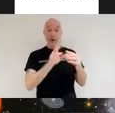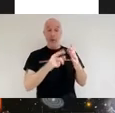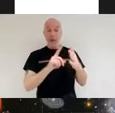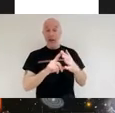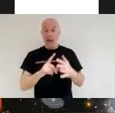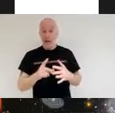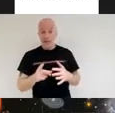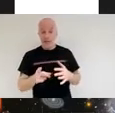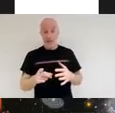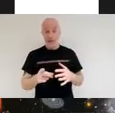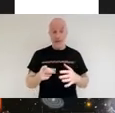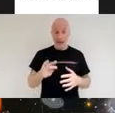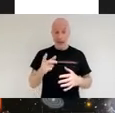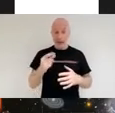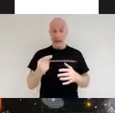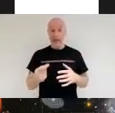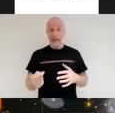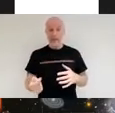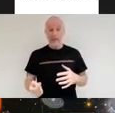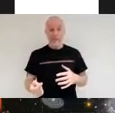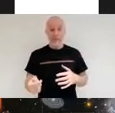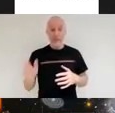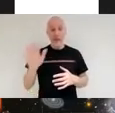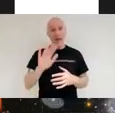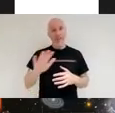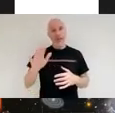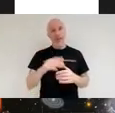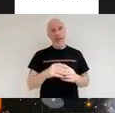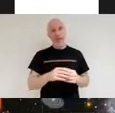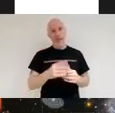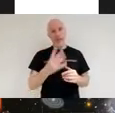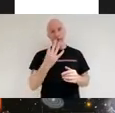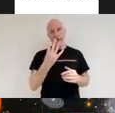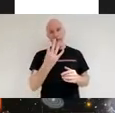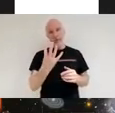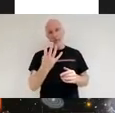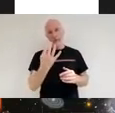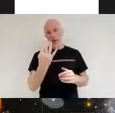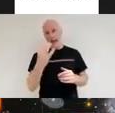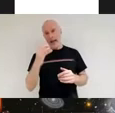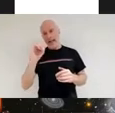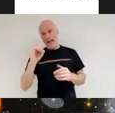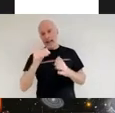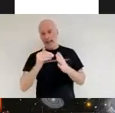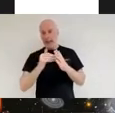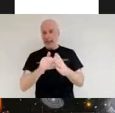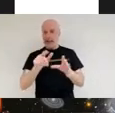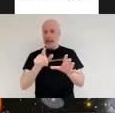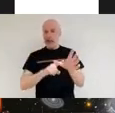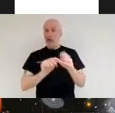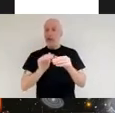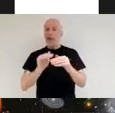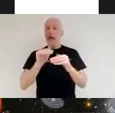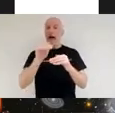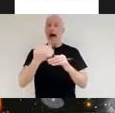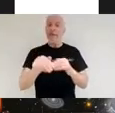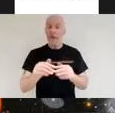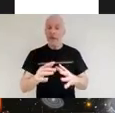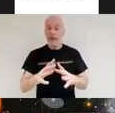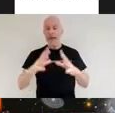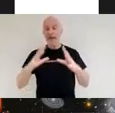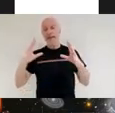was able to go back to about 480 million years after the big bang the web telescope